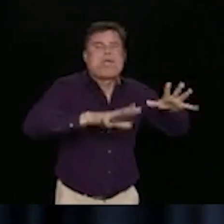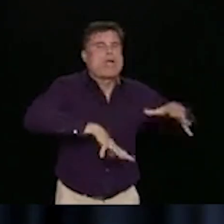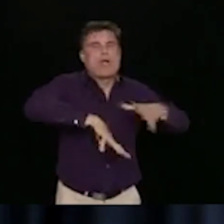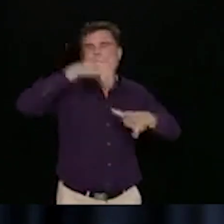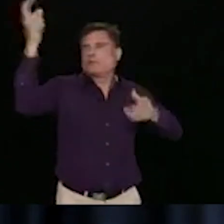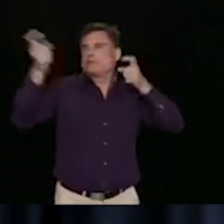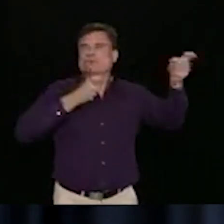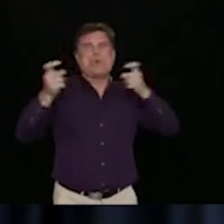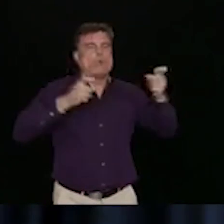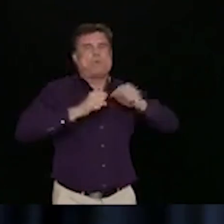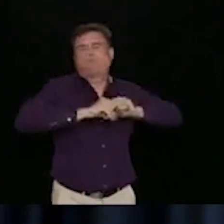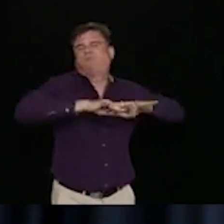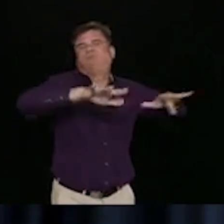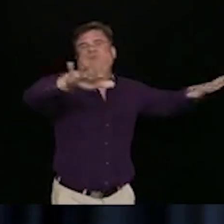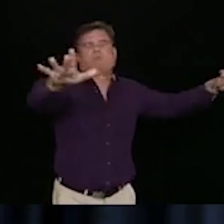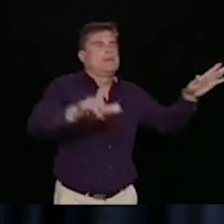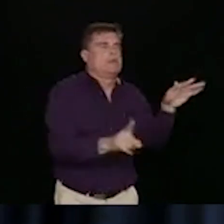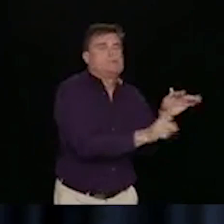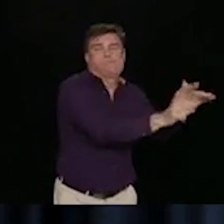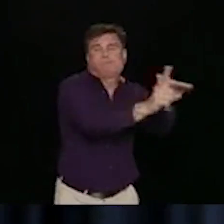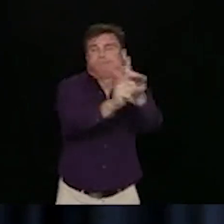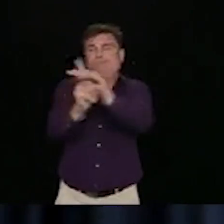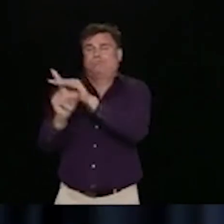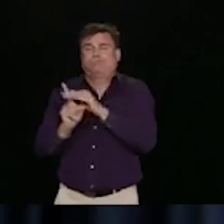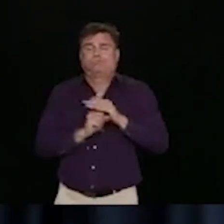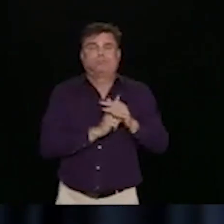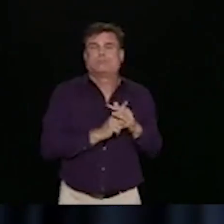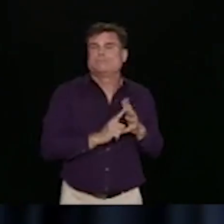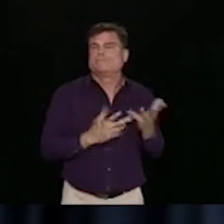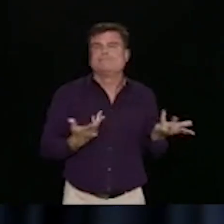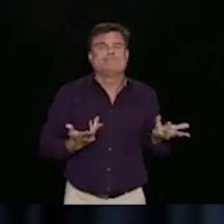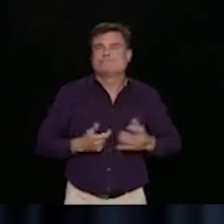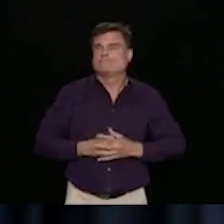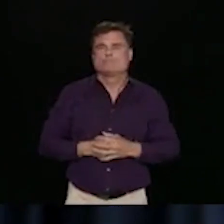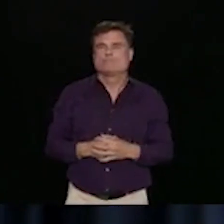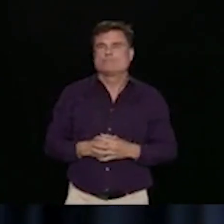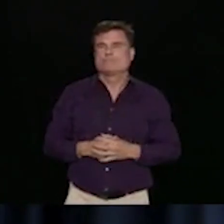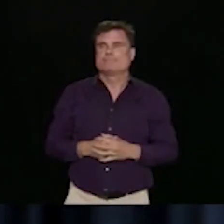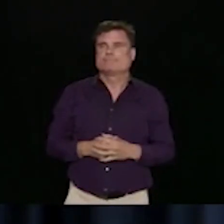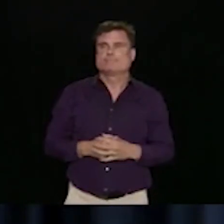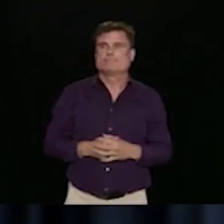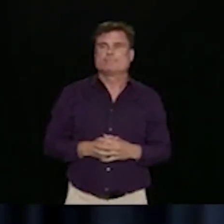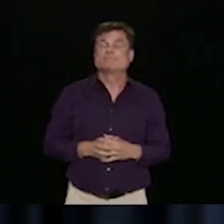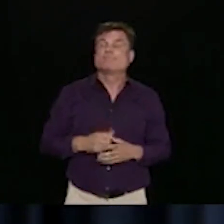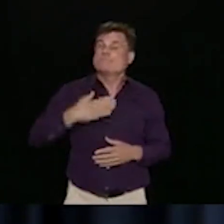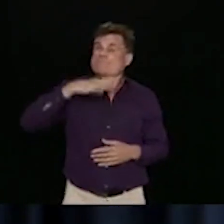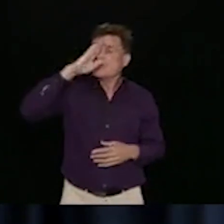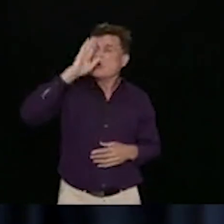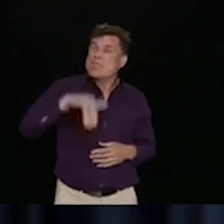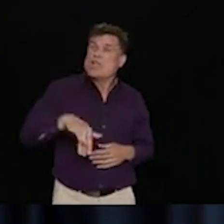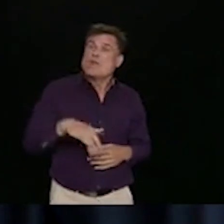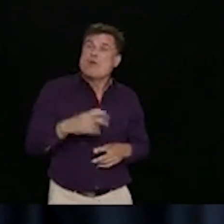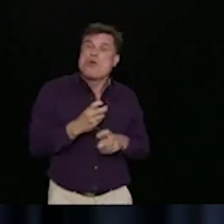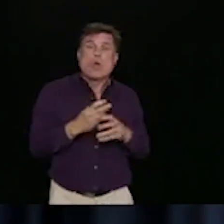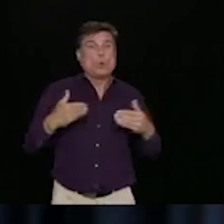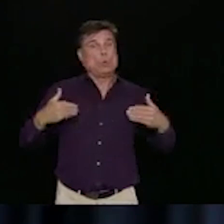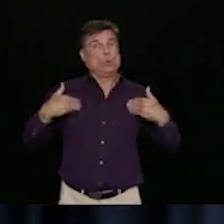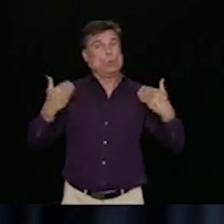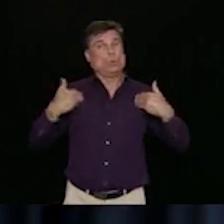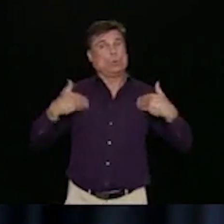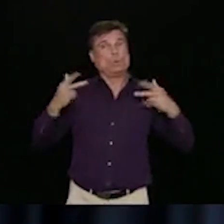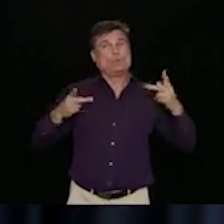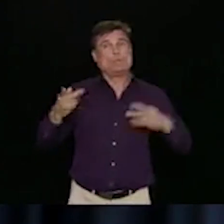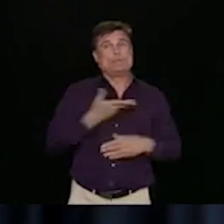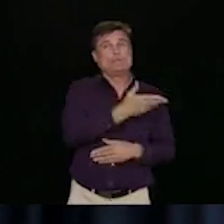a resort in Kelowna, and, you know, we are spontaneous, particularly young people, and they invite people that they may not